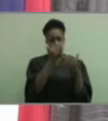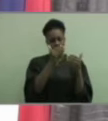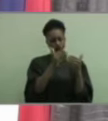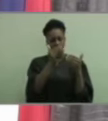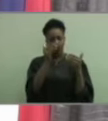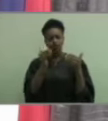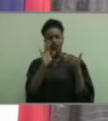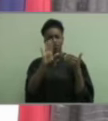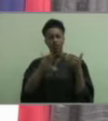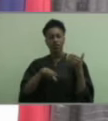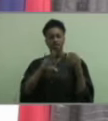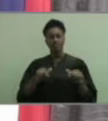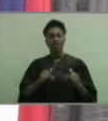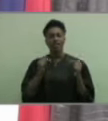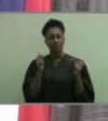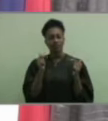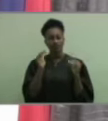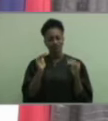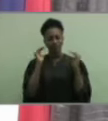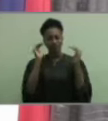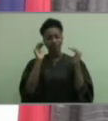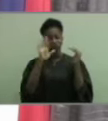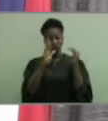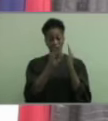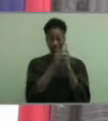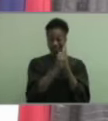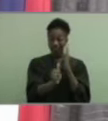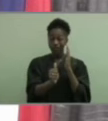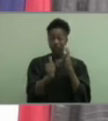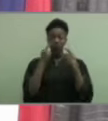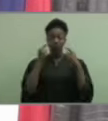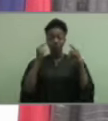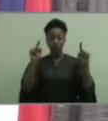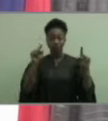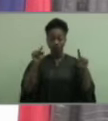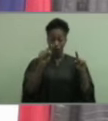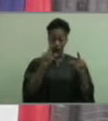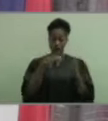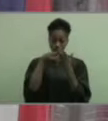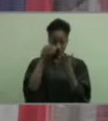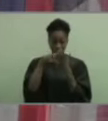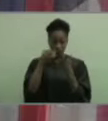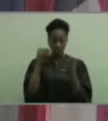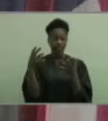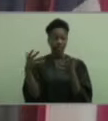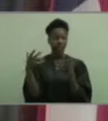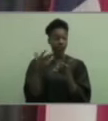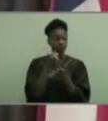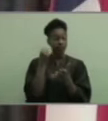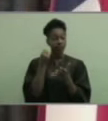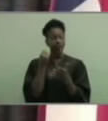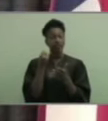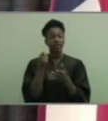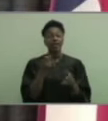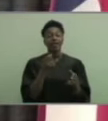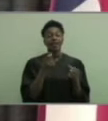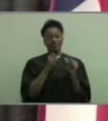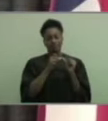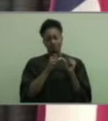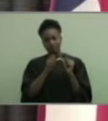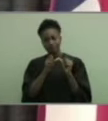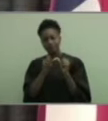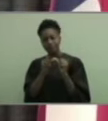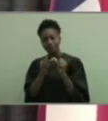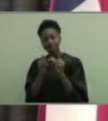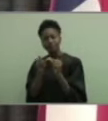For here you from here, you will take your skill skills and achievements and you have learned and earned and move to